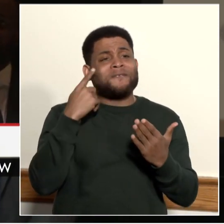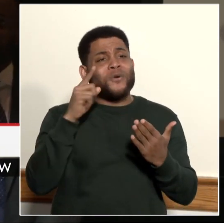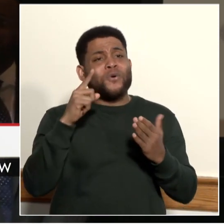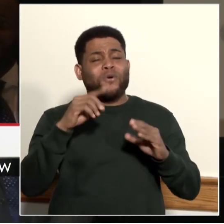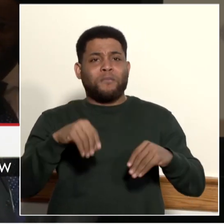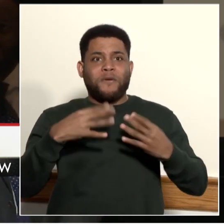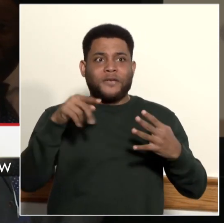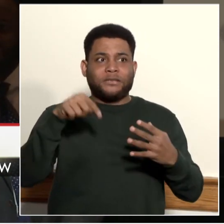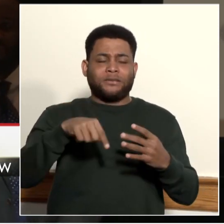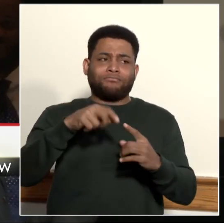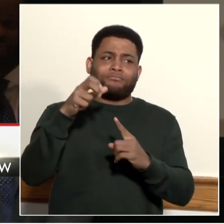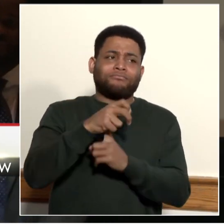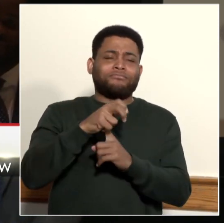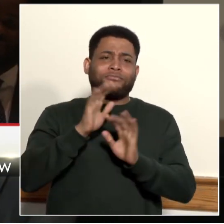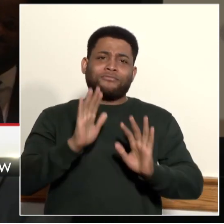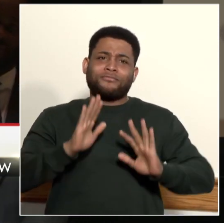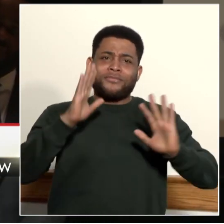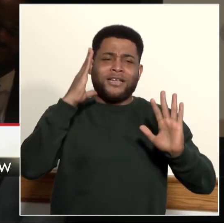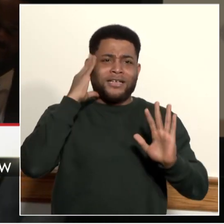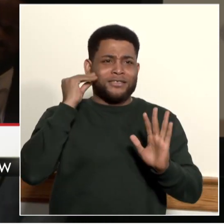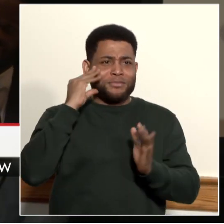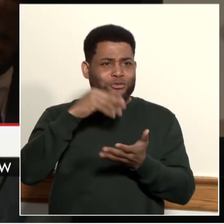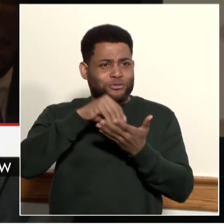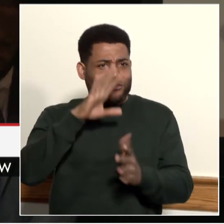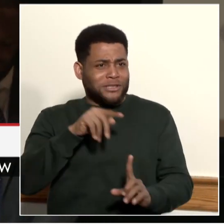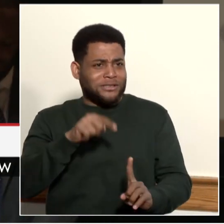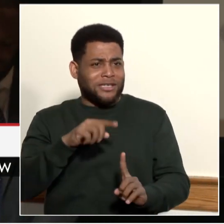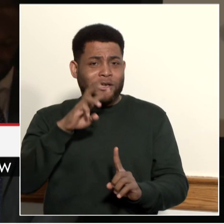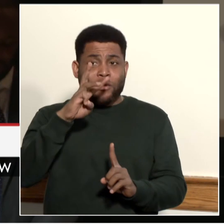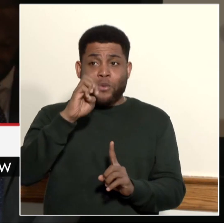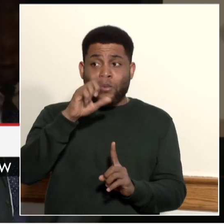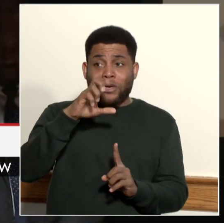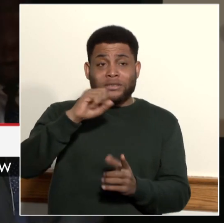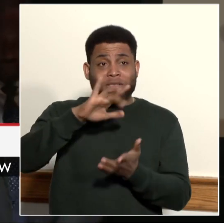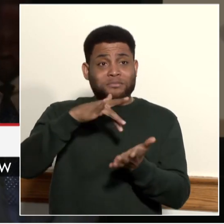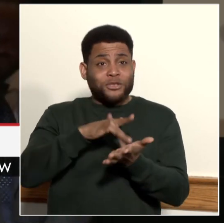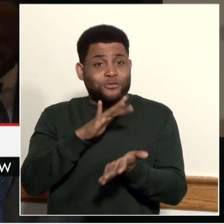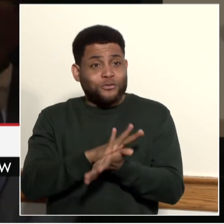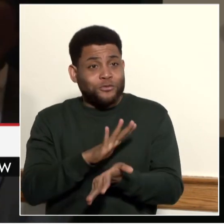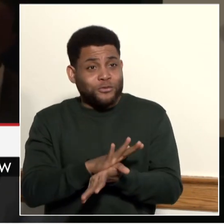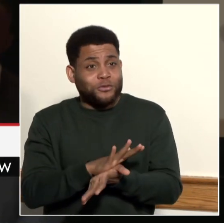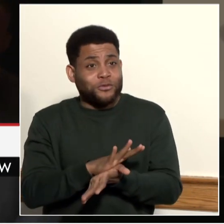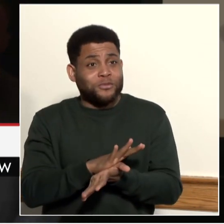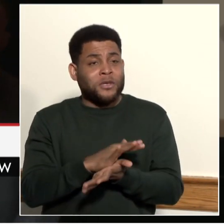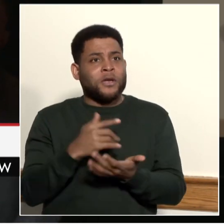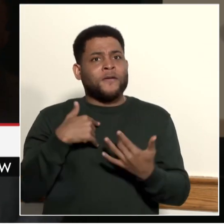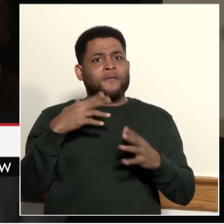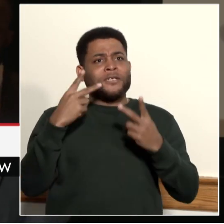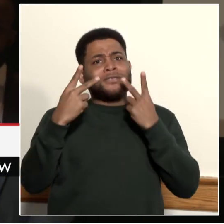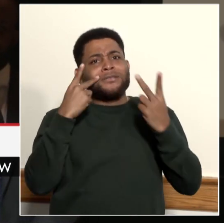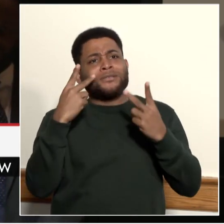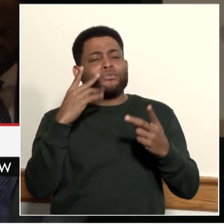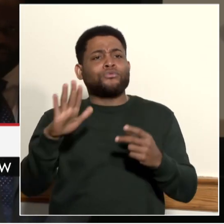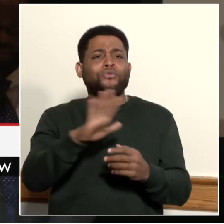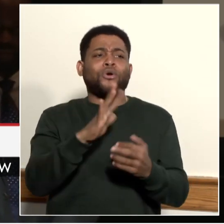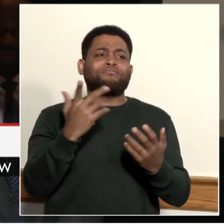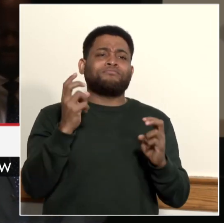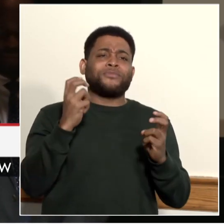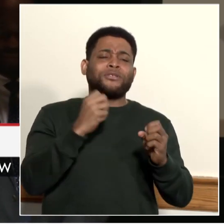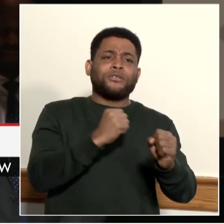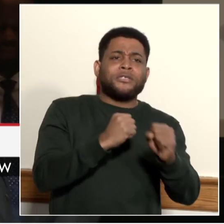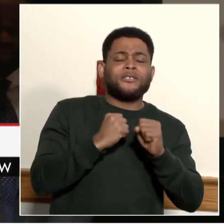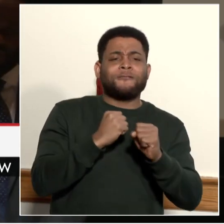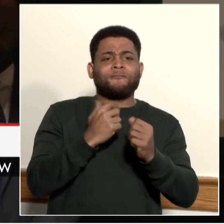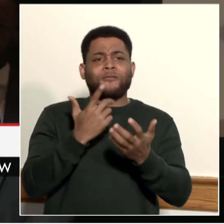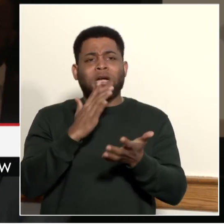for our students here at Ida B. Wells. We see strong academic performance. We see that you recognize that every day is important